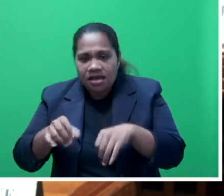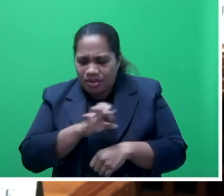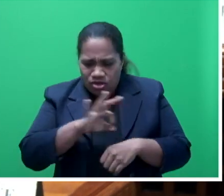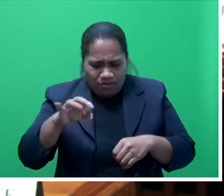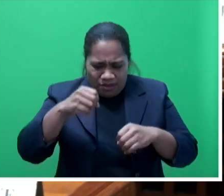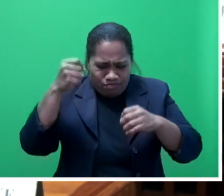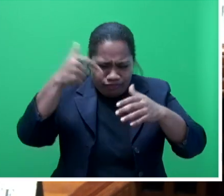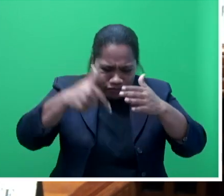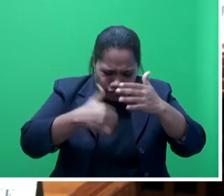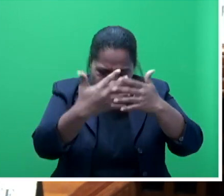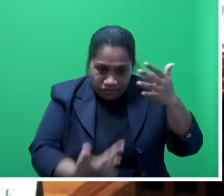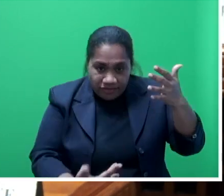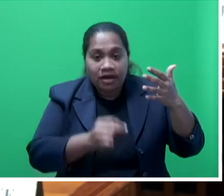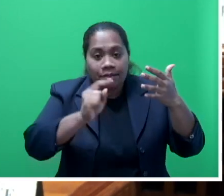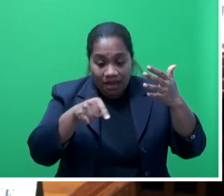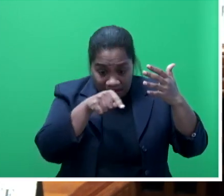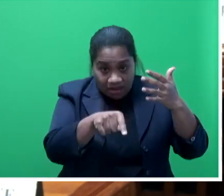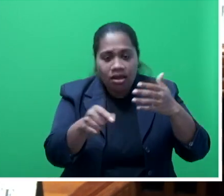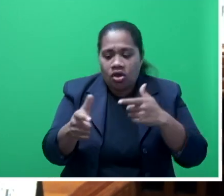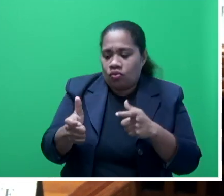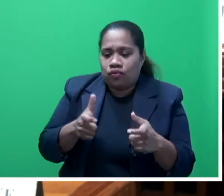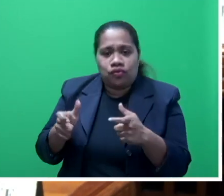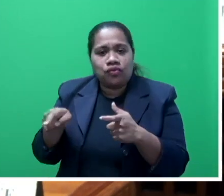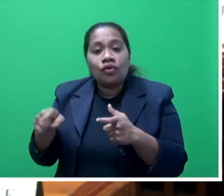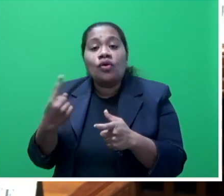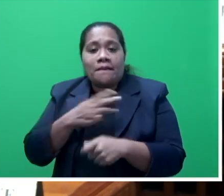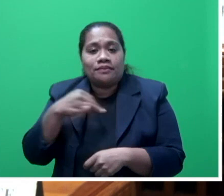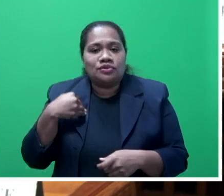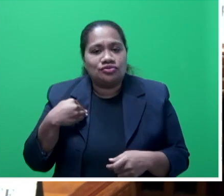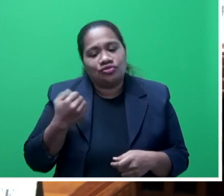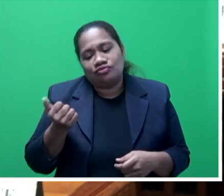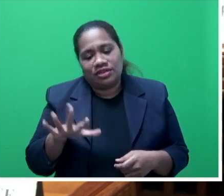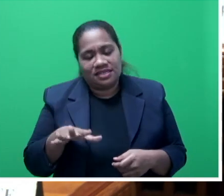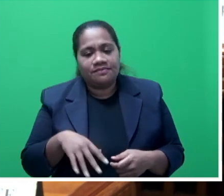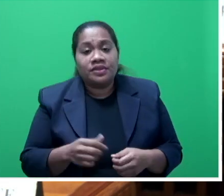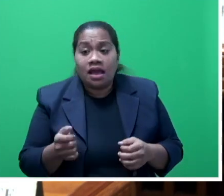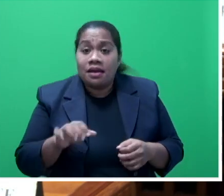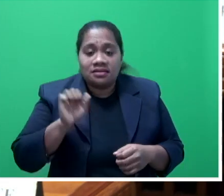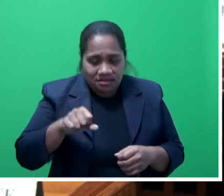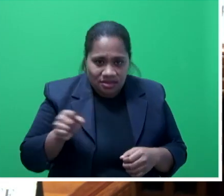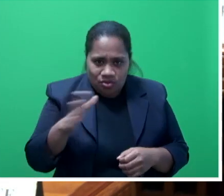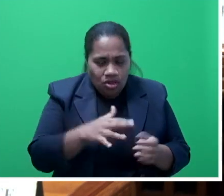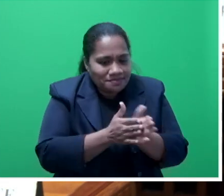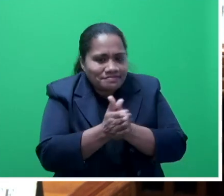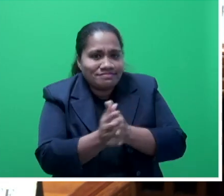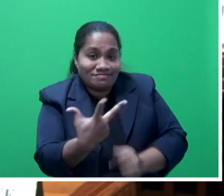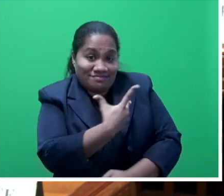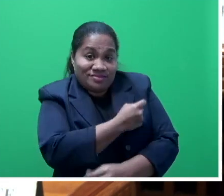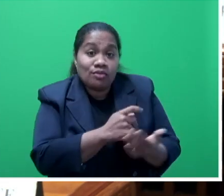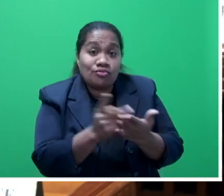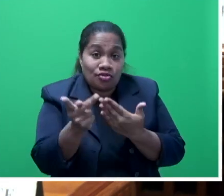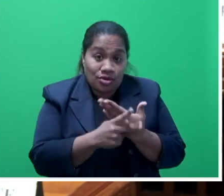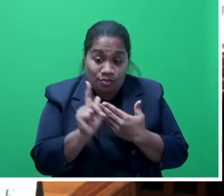been coordinated by the Ministry as well. And of course, everybody is looking forward to the vaccination programme, and that also includes